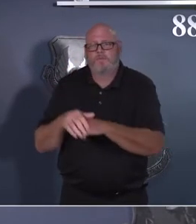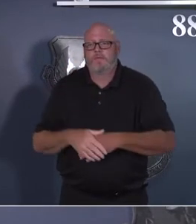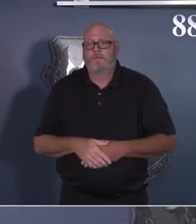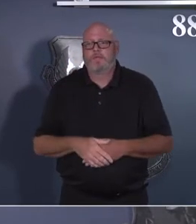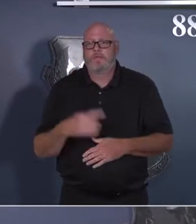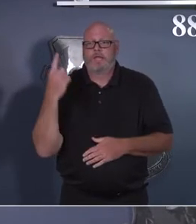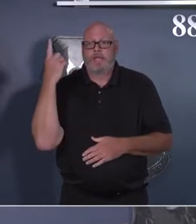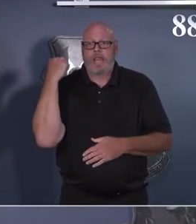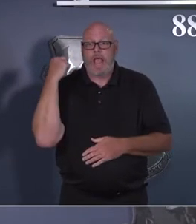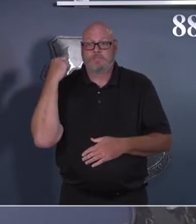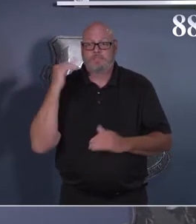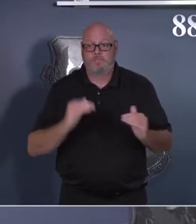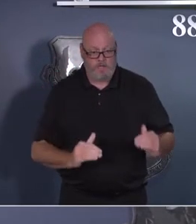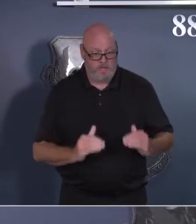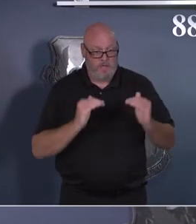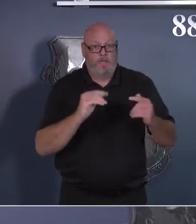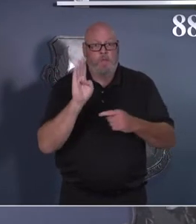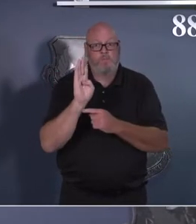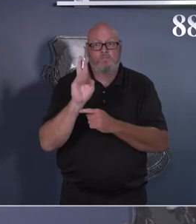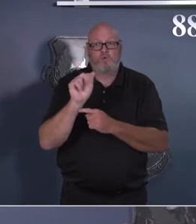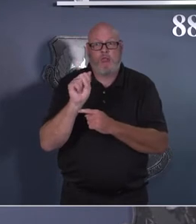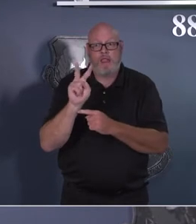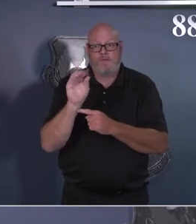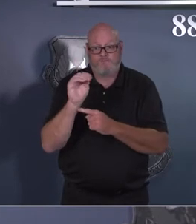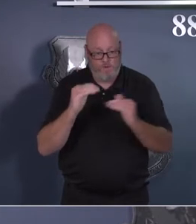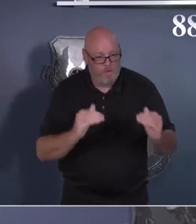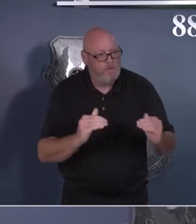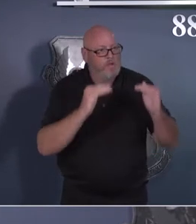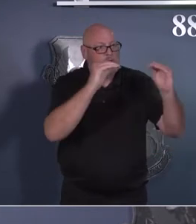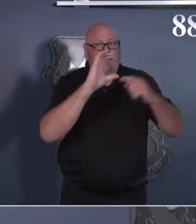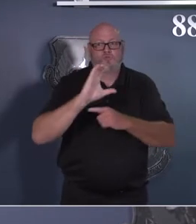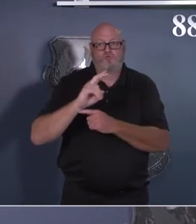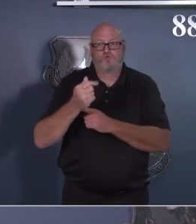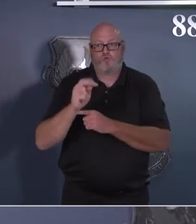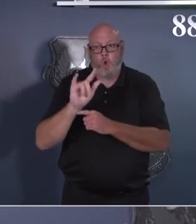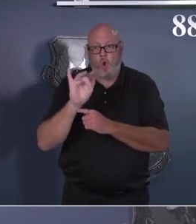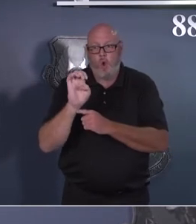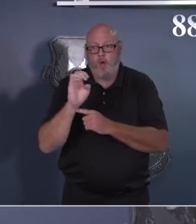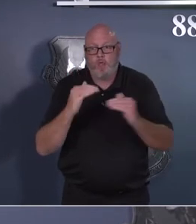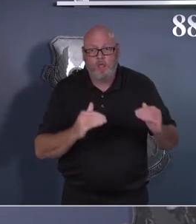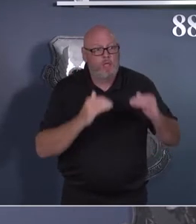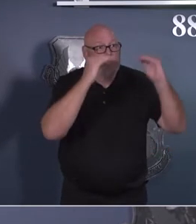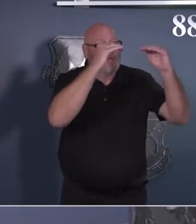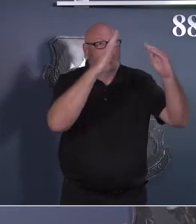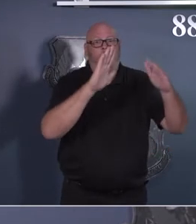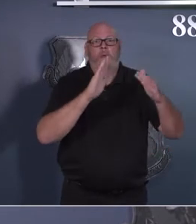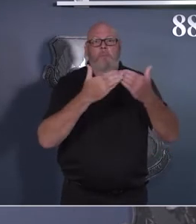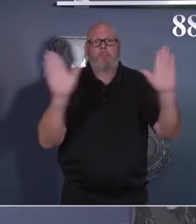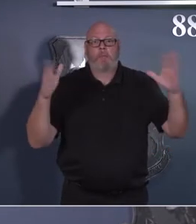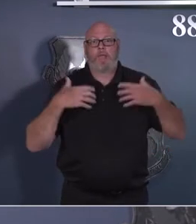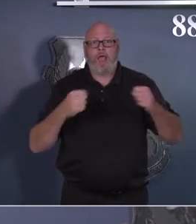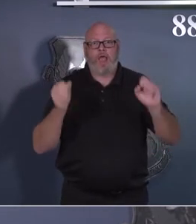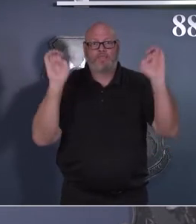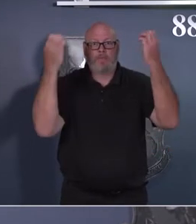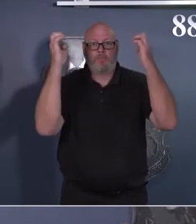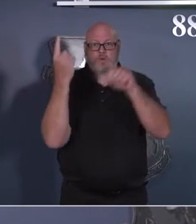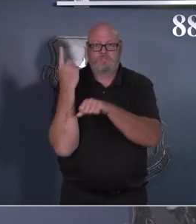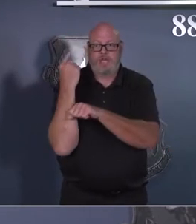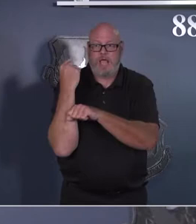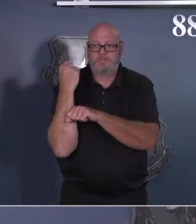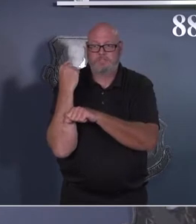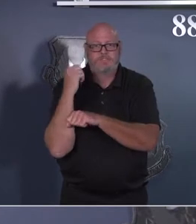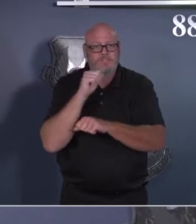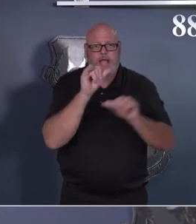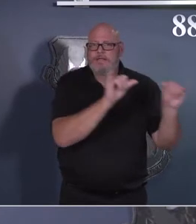that public health emergency declaration, we didn't have the testing capability that we have today. We didn't have the treatment capability